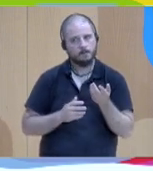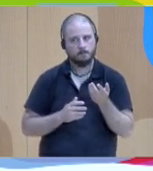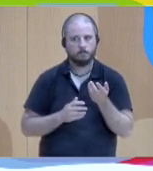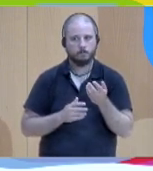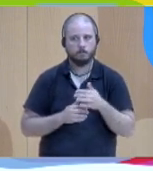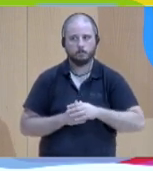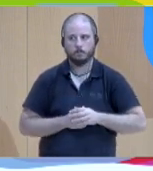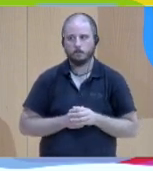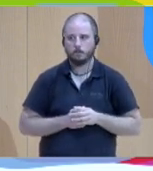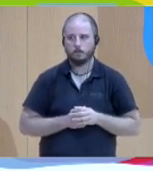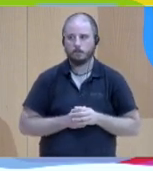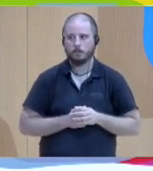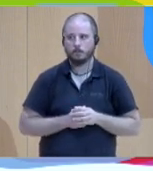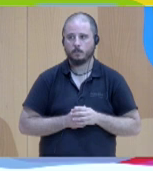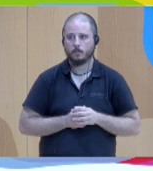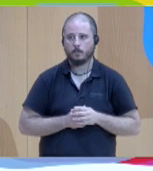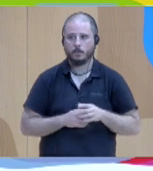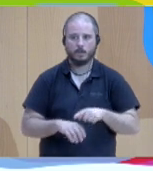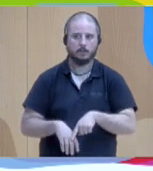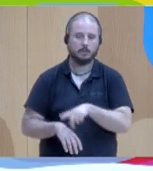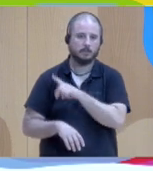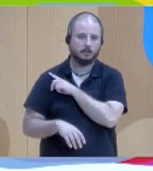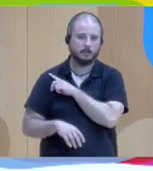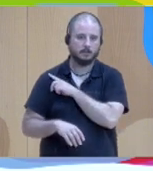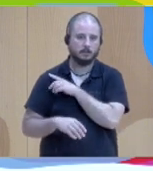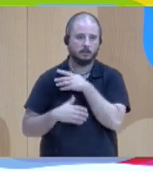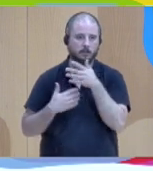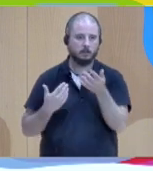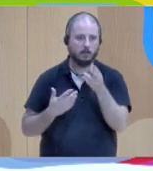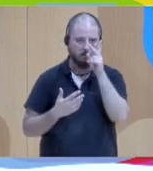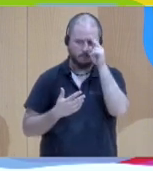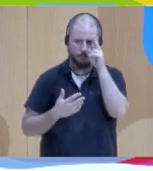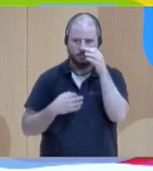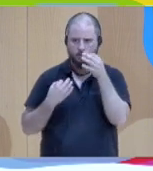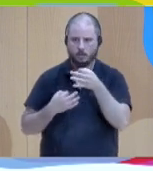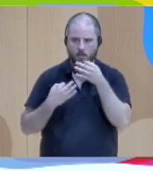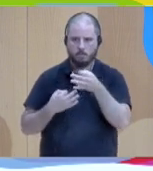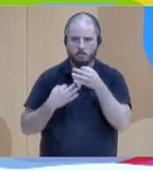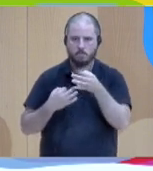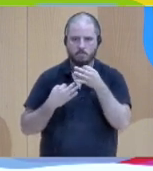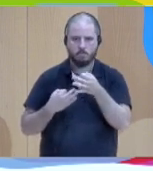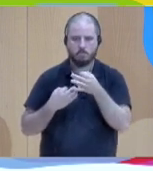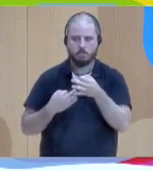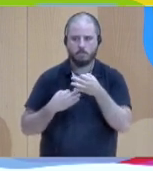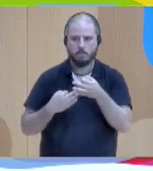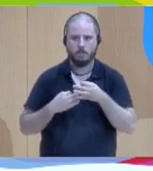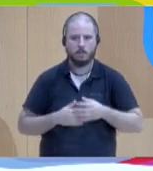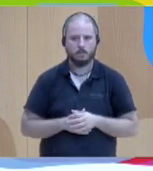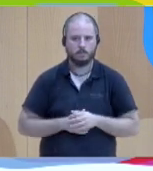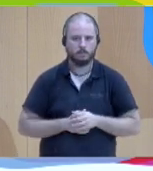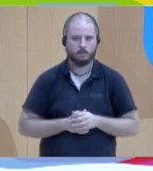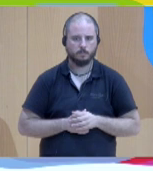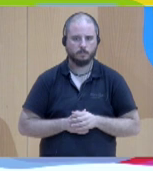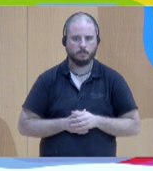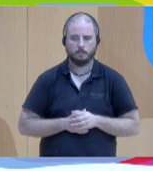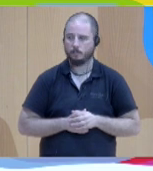constant strong worry child client patient in danger my means are